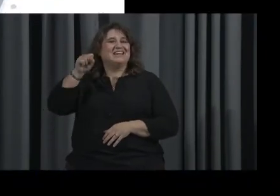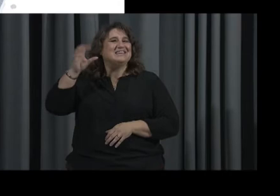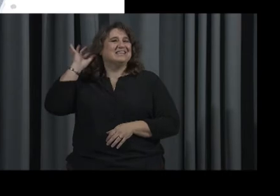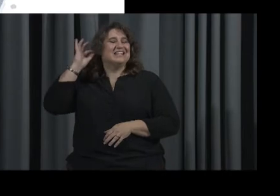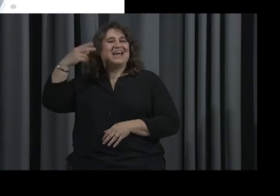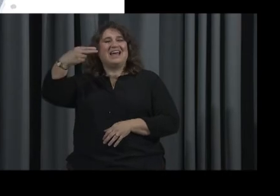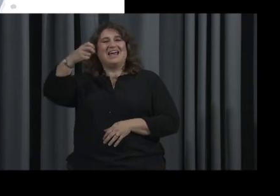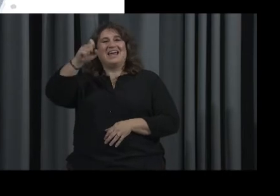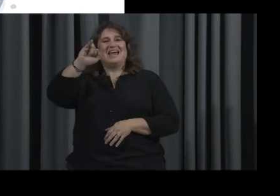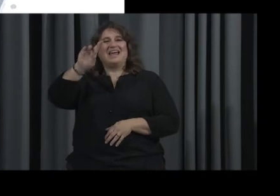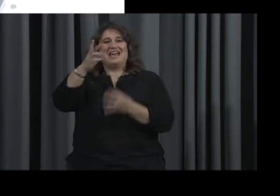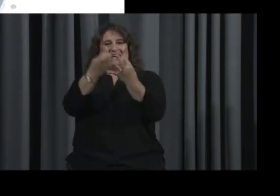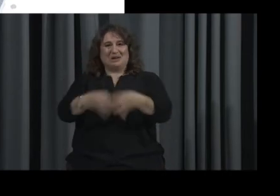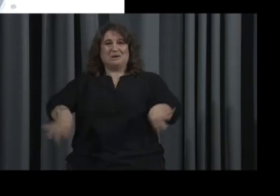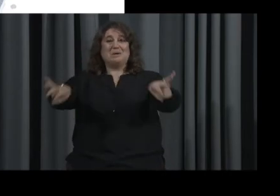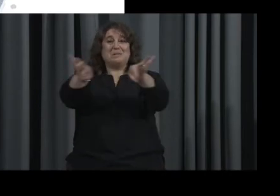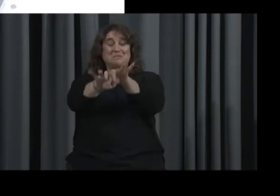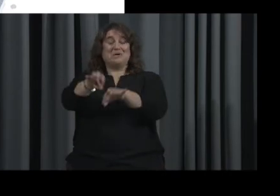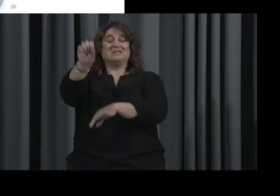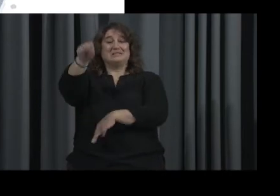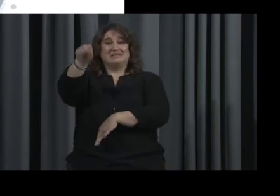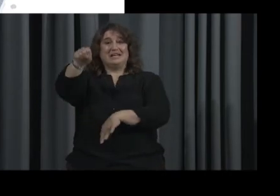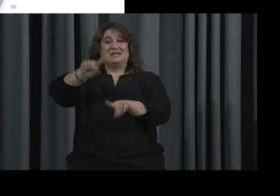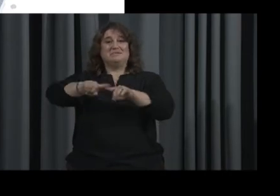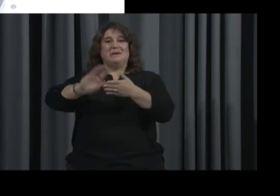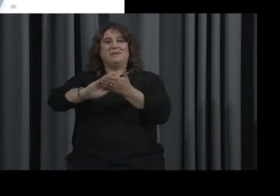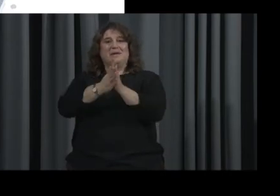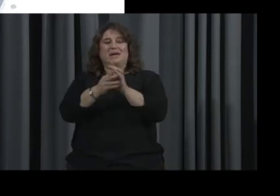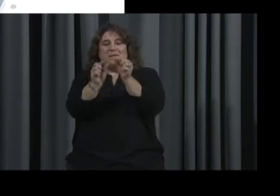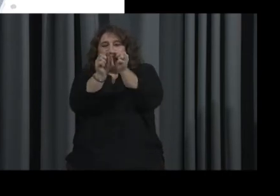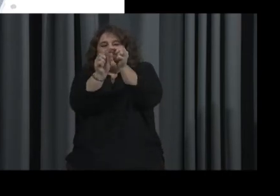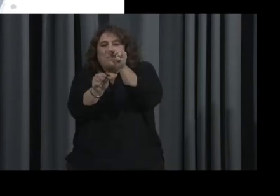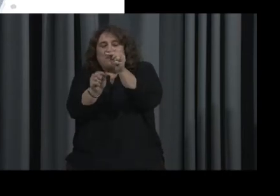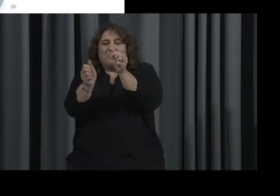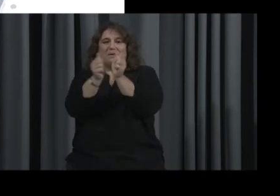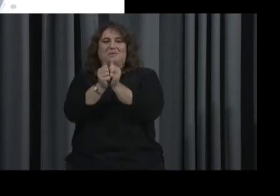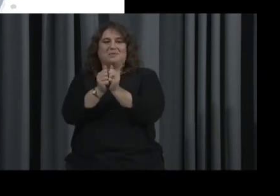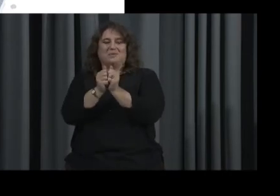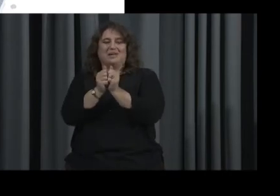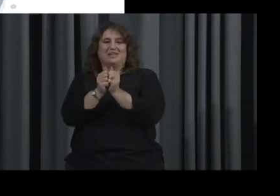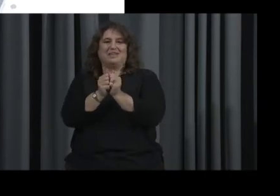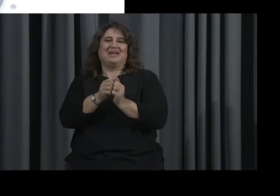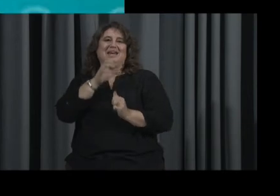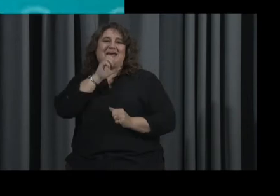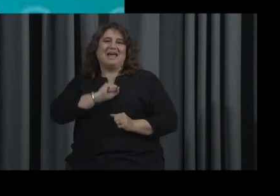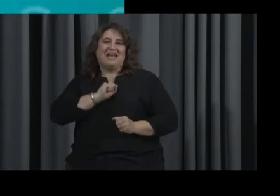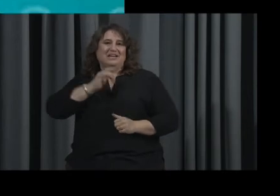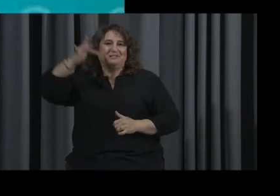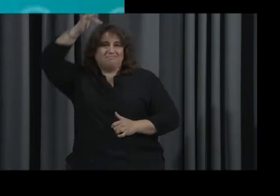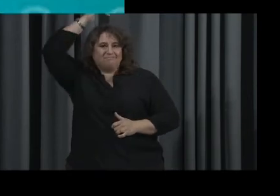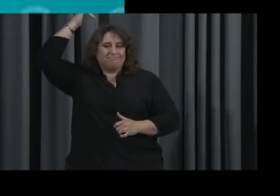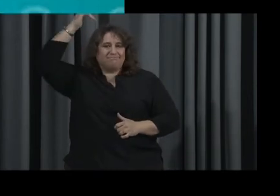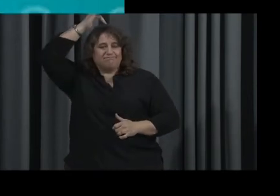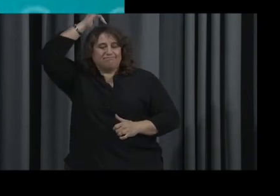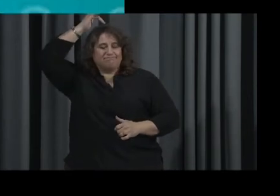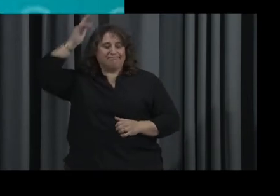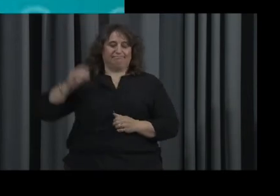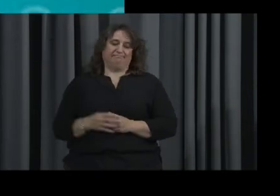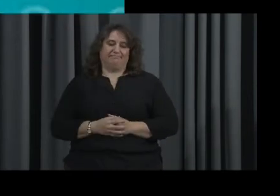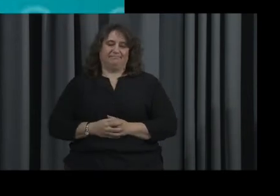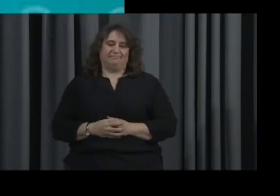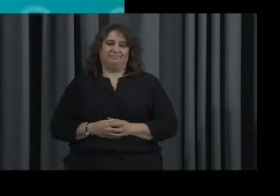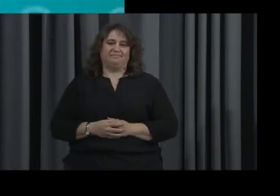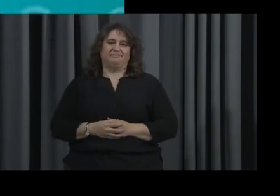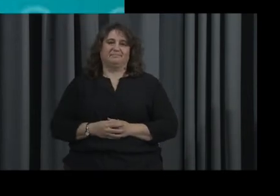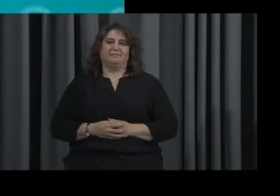very important in so many ways, right? Yeah. Absolutely. Absolutely. Yeah. All right. So, our next question. What